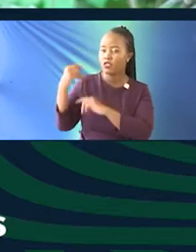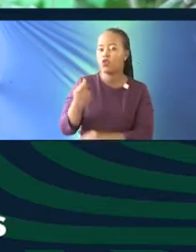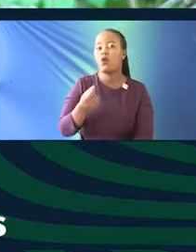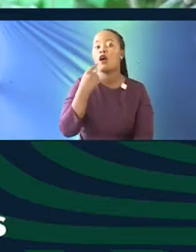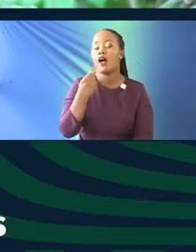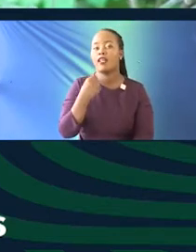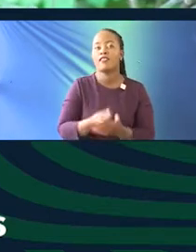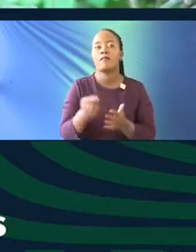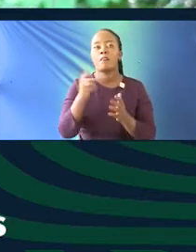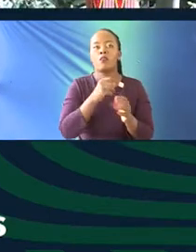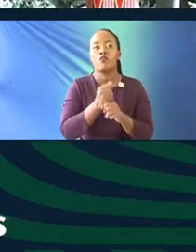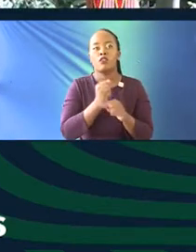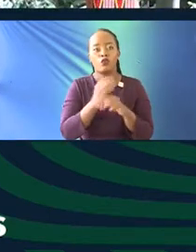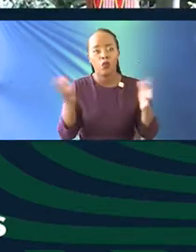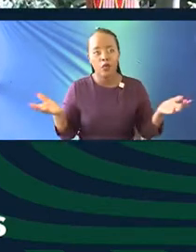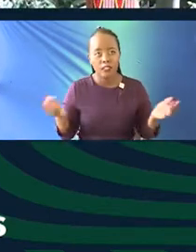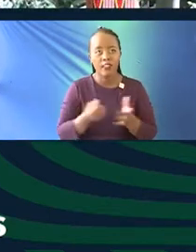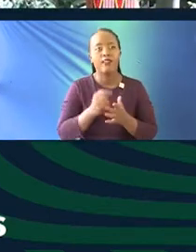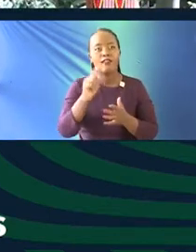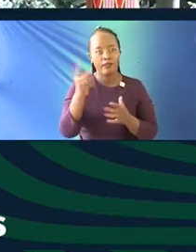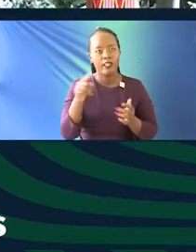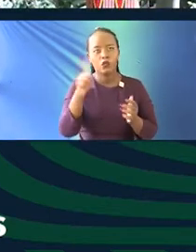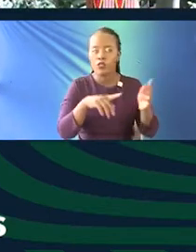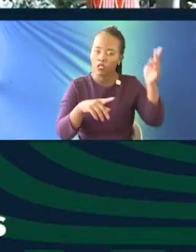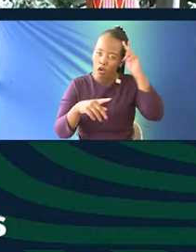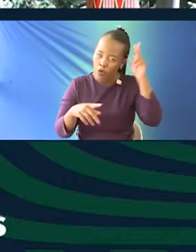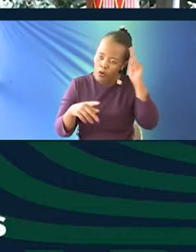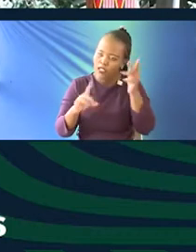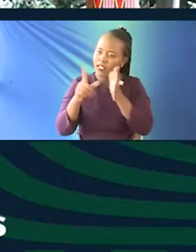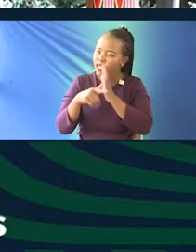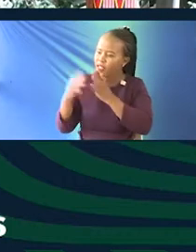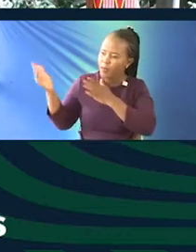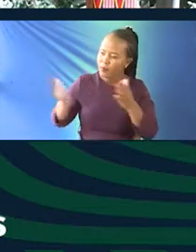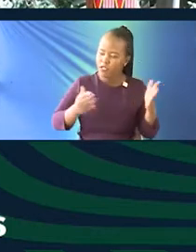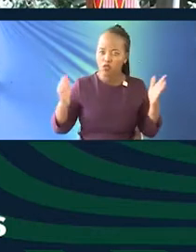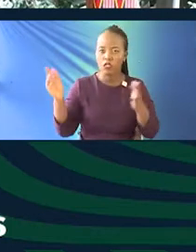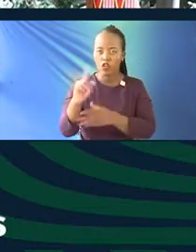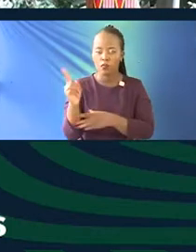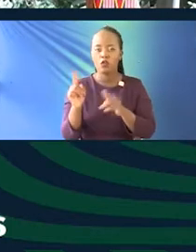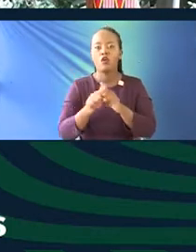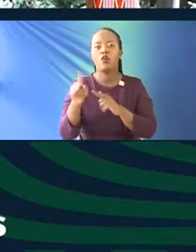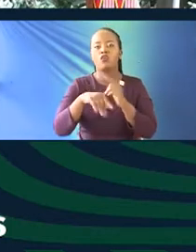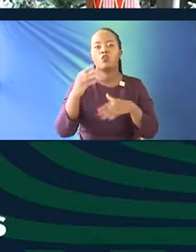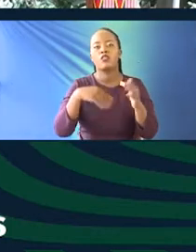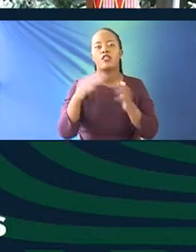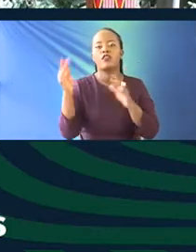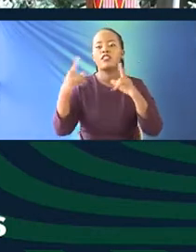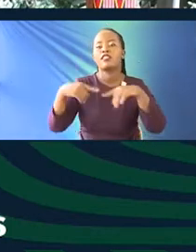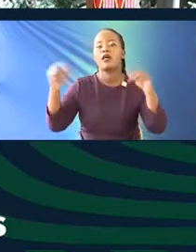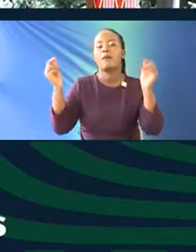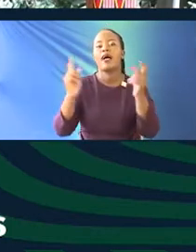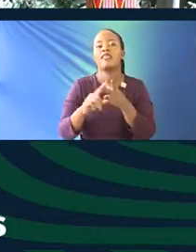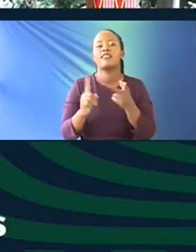put together the knowledge, and then bring it to Nairobi. We also retail in New York. We retail in Japan. We retail in Australia. Anywhere